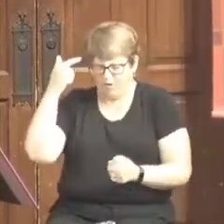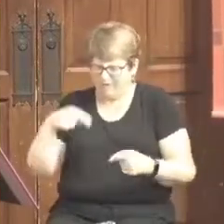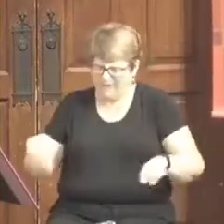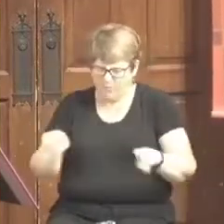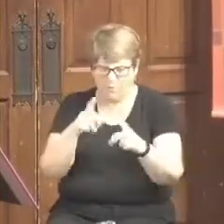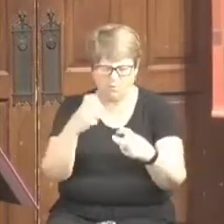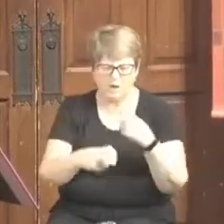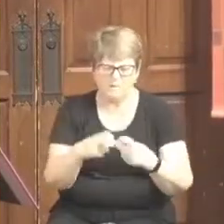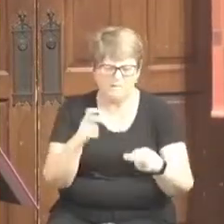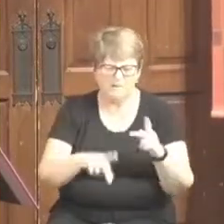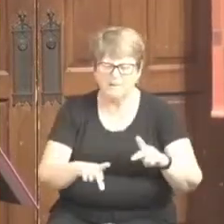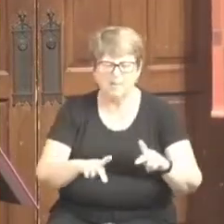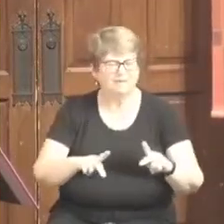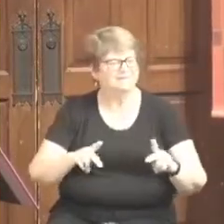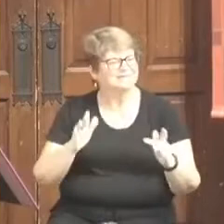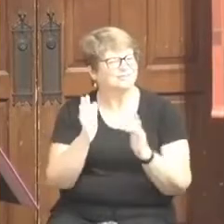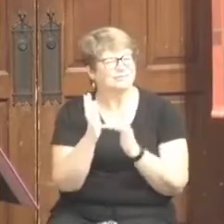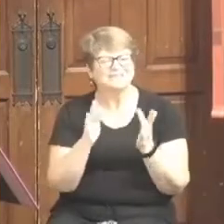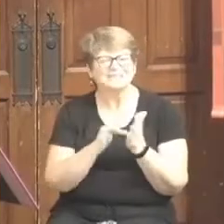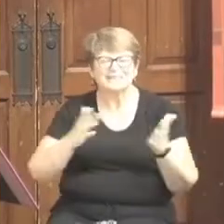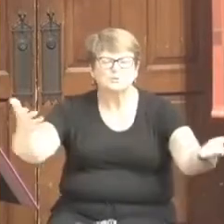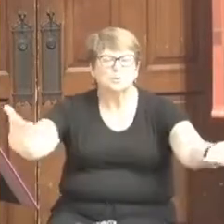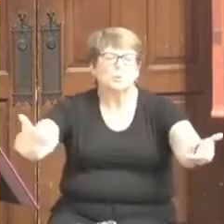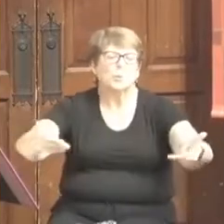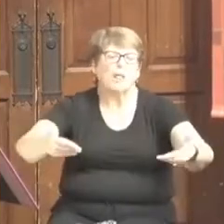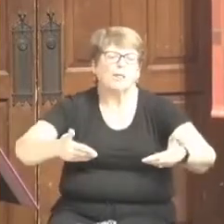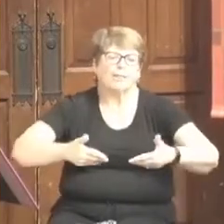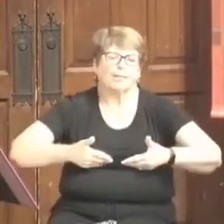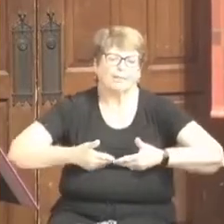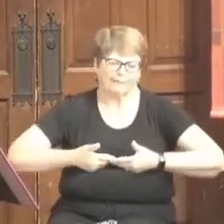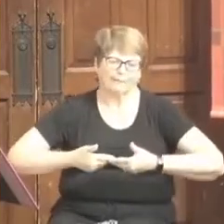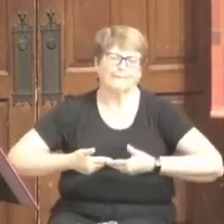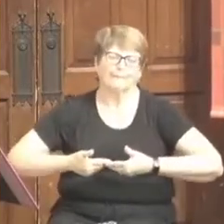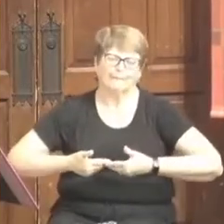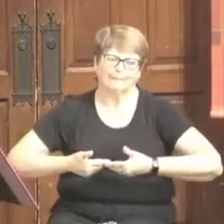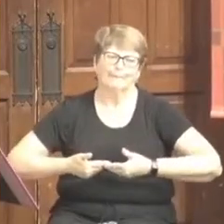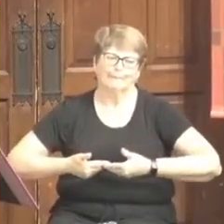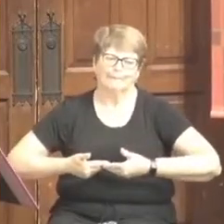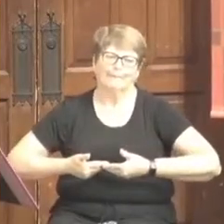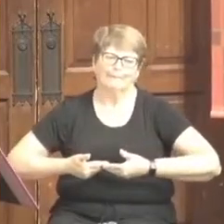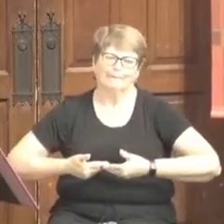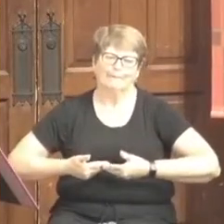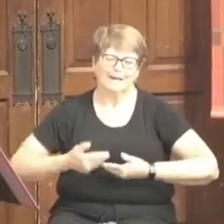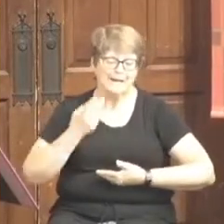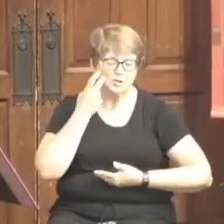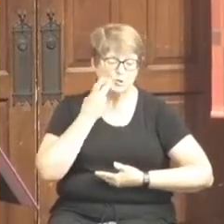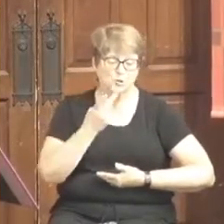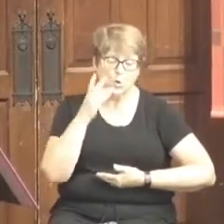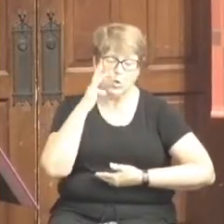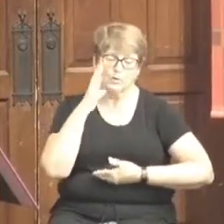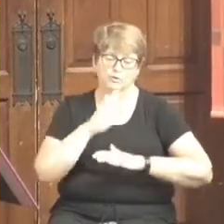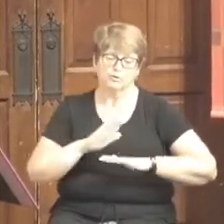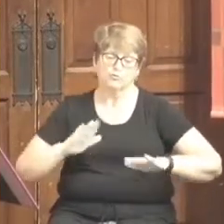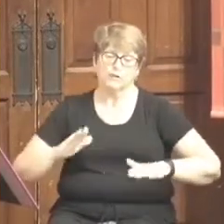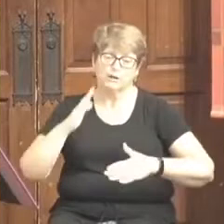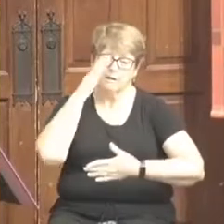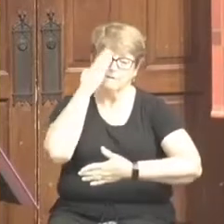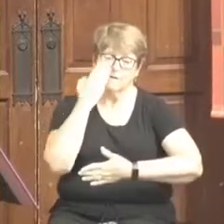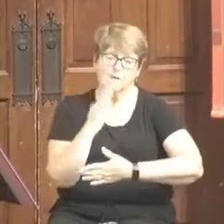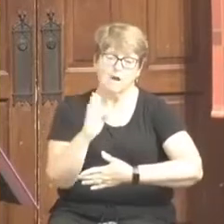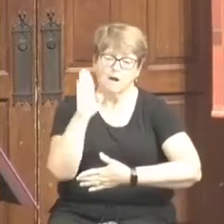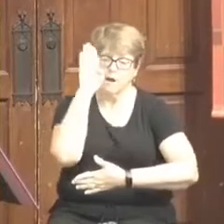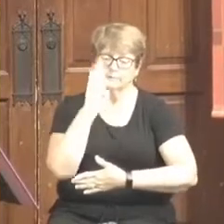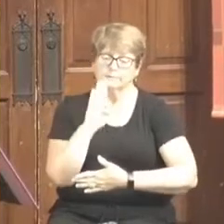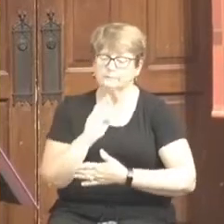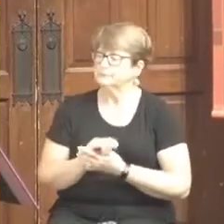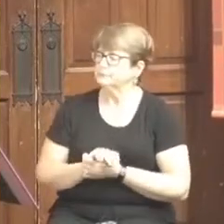problem. Jesus saw the child of God in them. So today, I